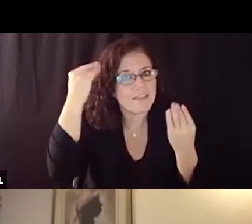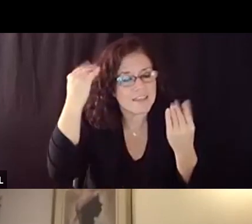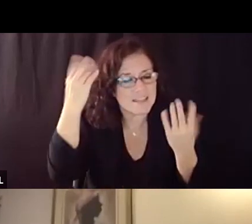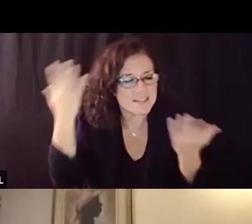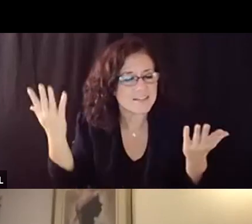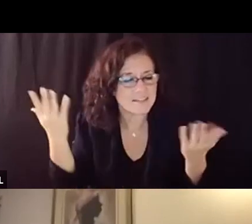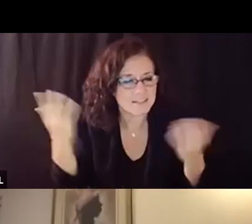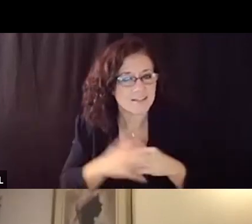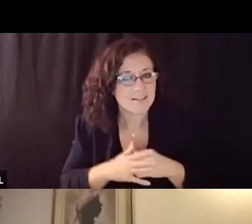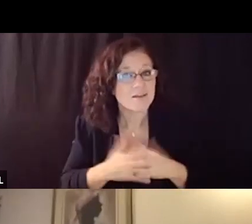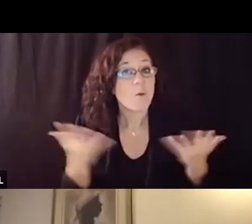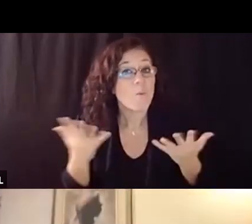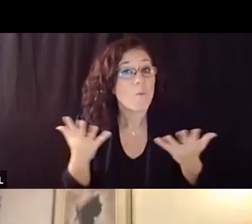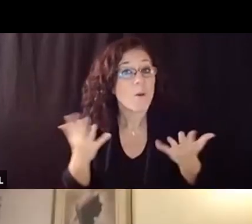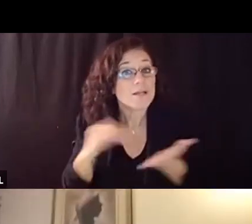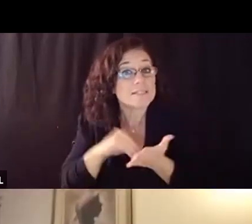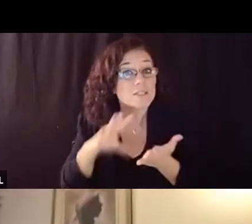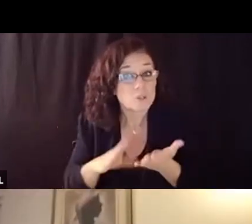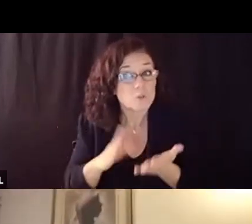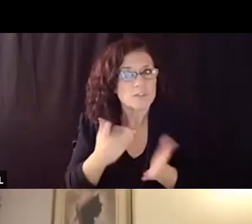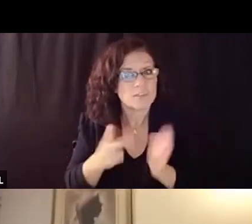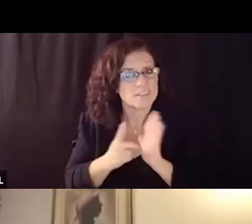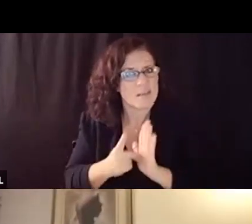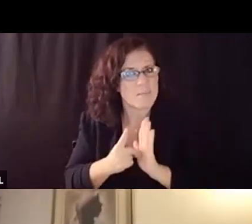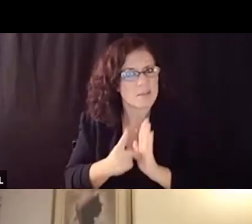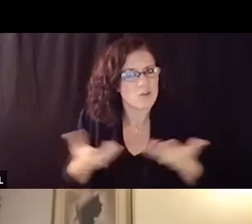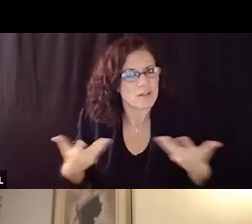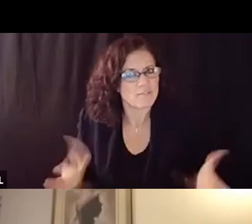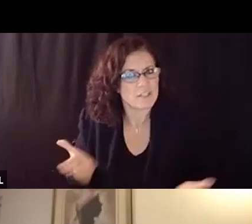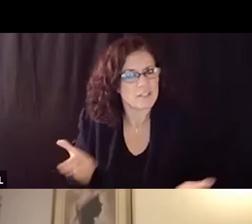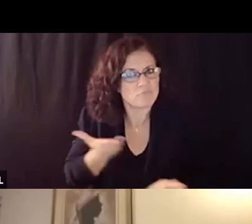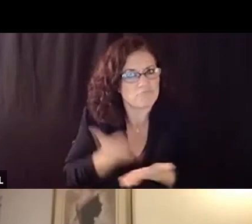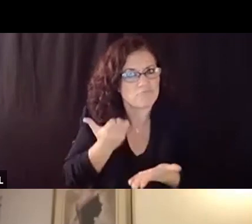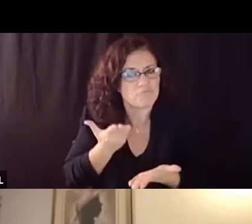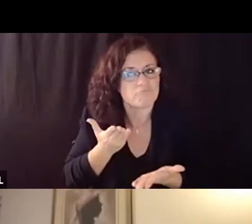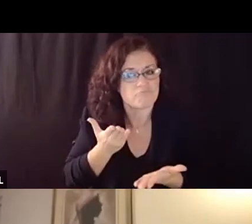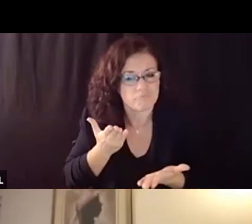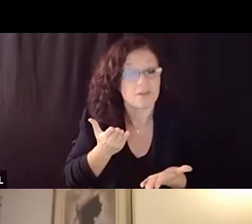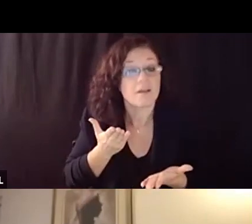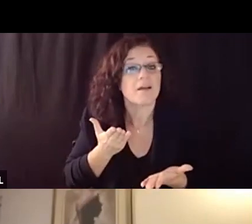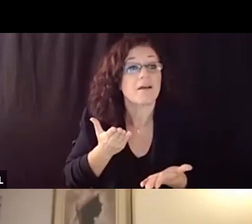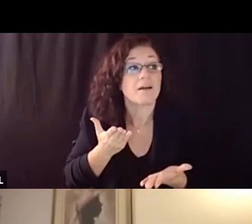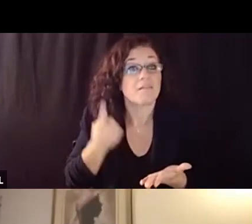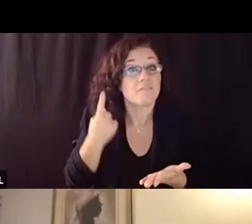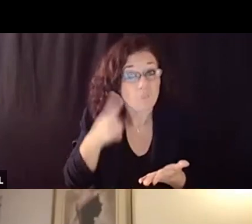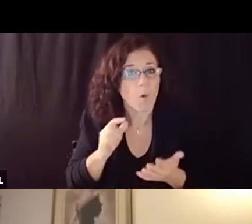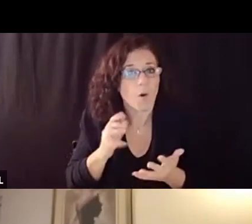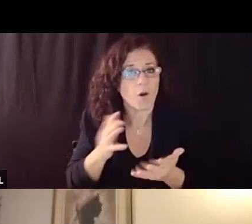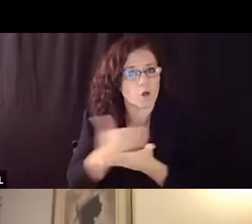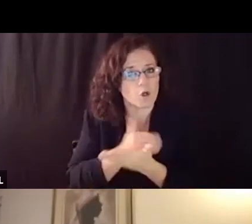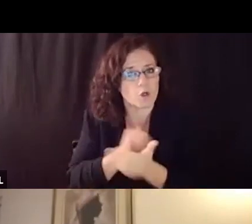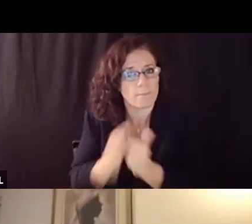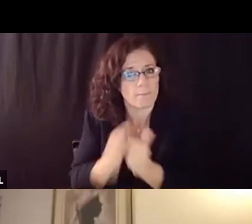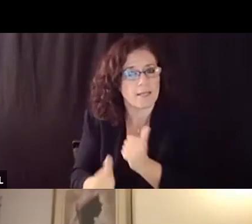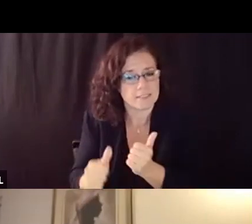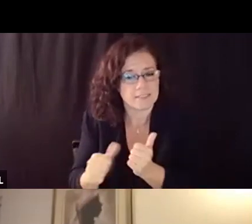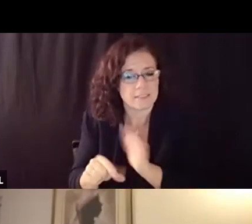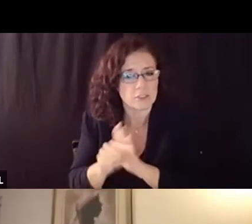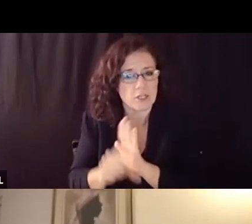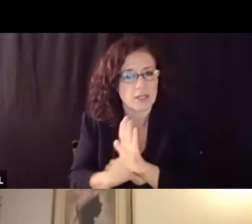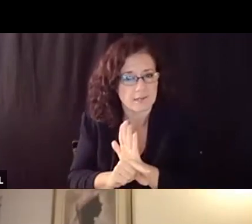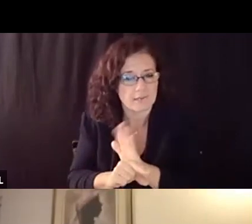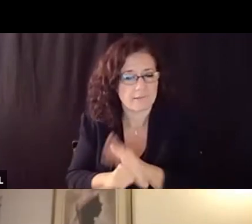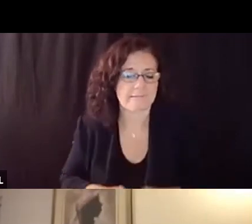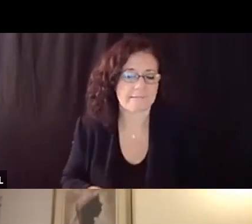in terms of essential learning for this course to have earned a passing grade and